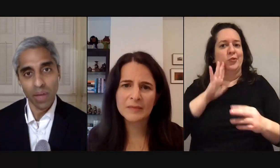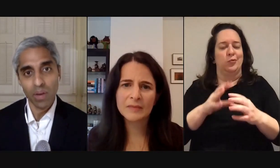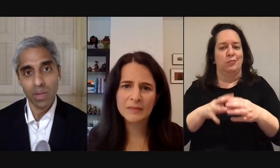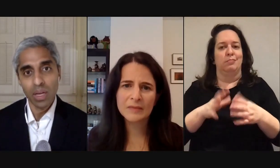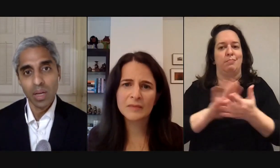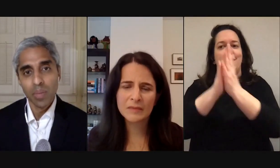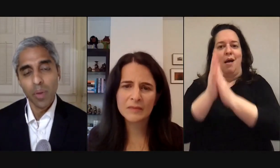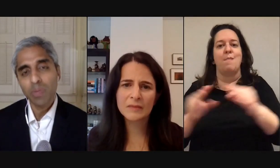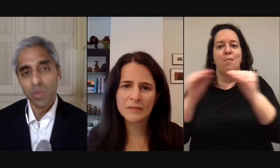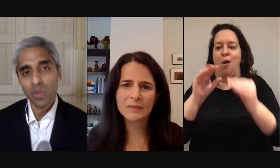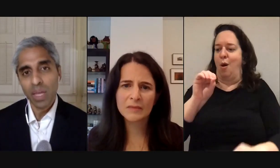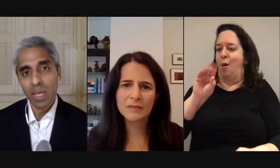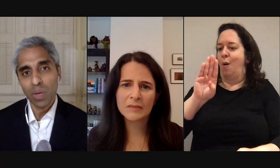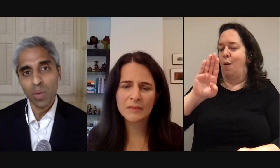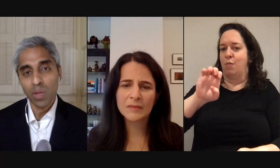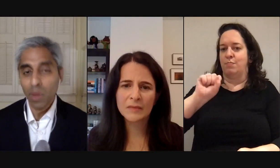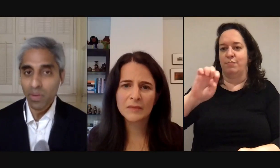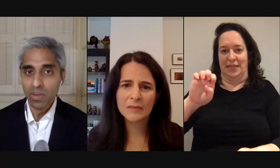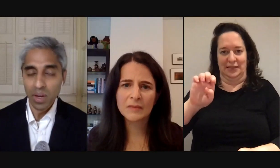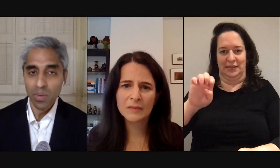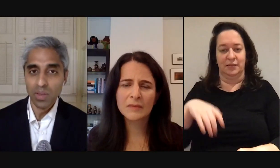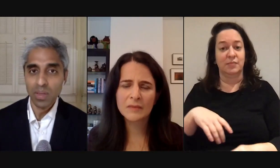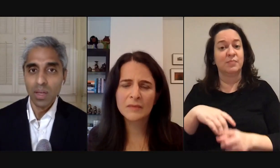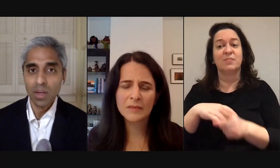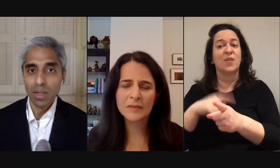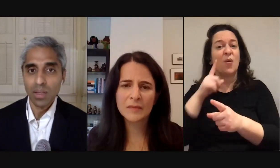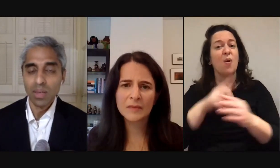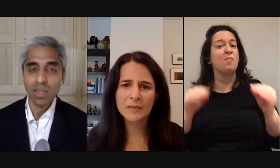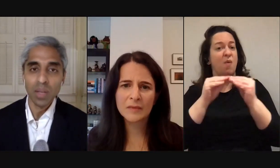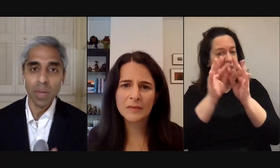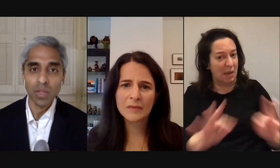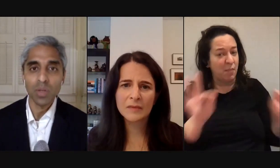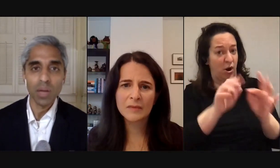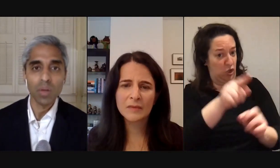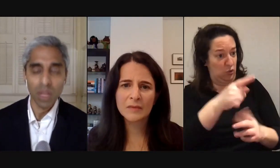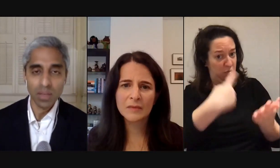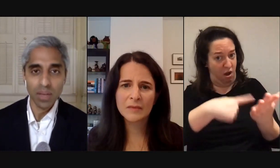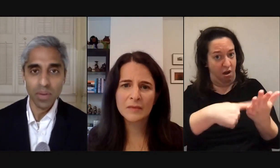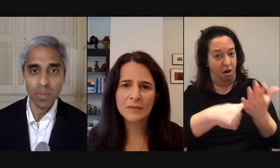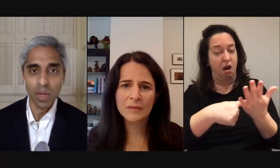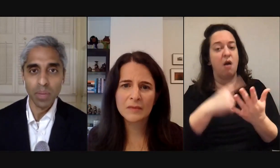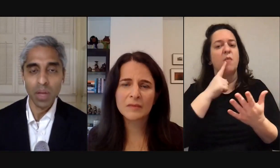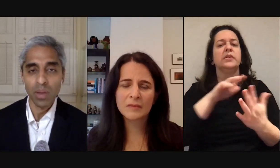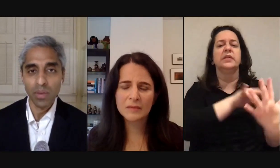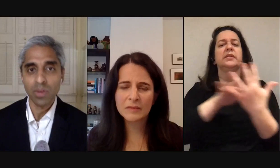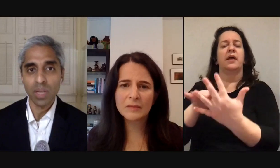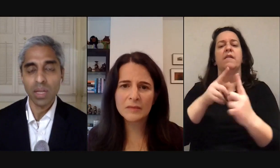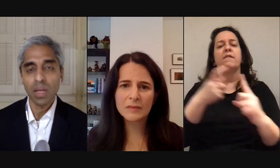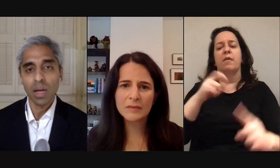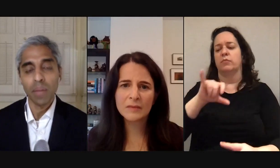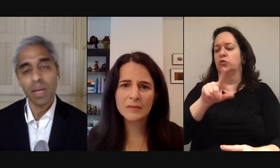quite profound but perhaps most striking in what you referenced Sarah was the study done by Julianne Holonsted from Brigham Young